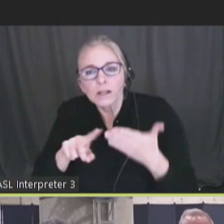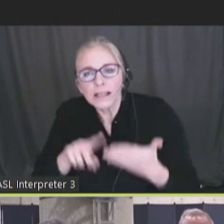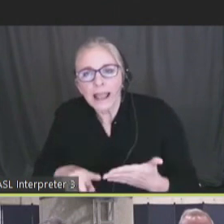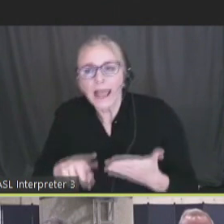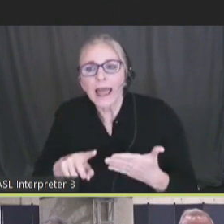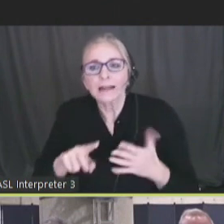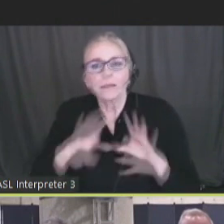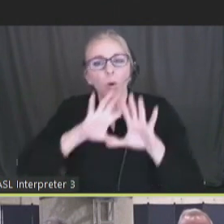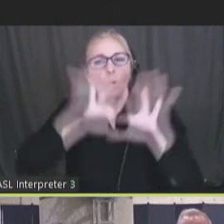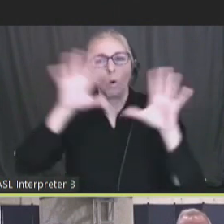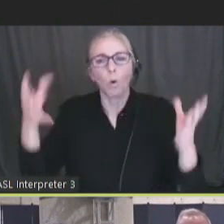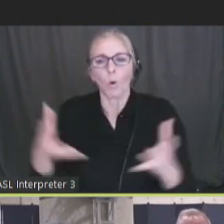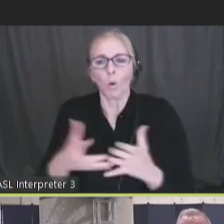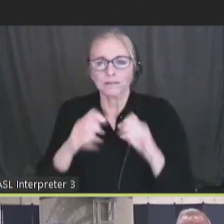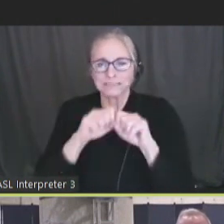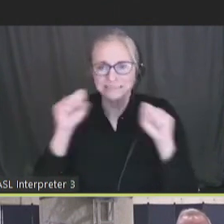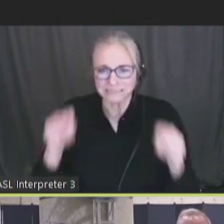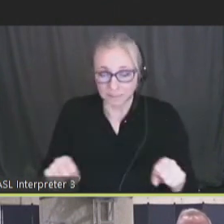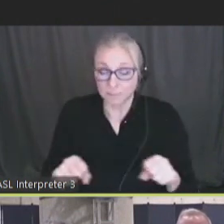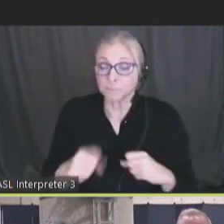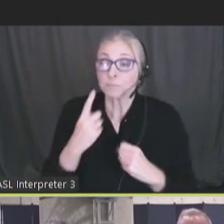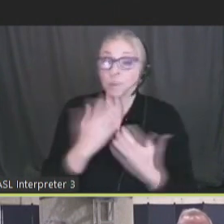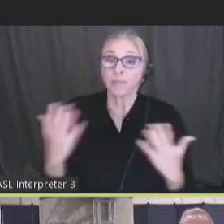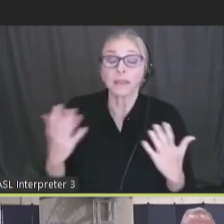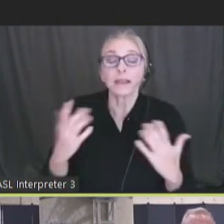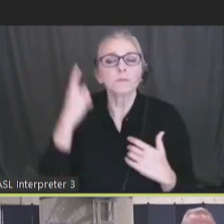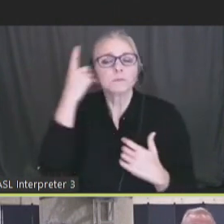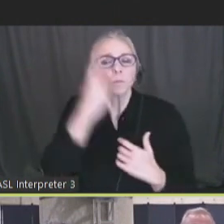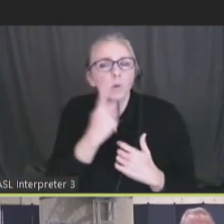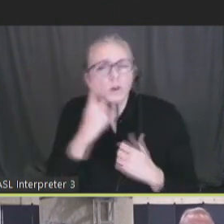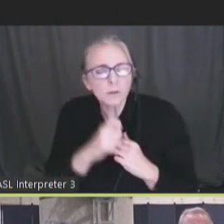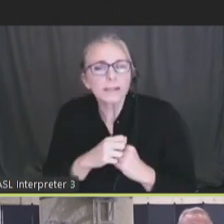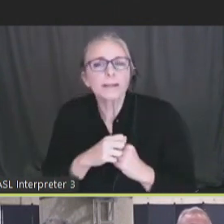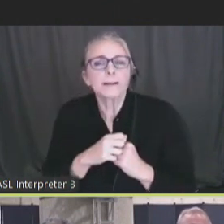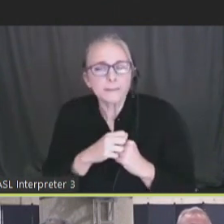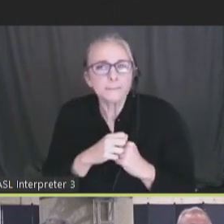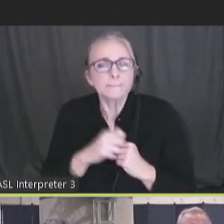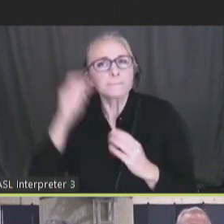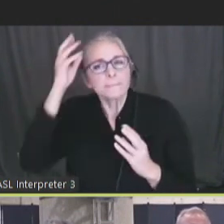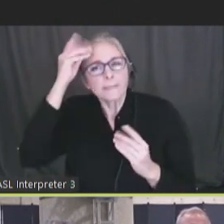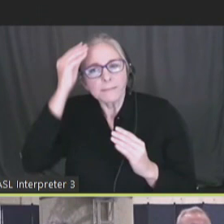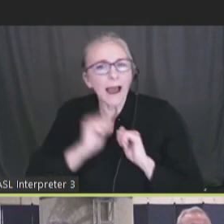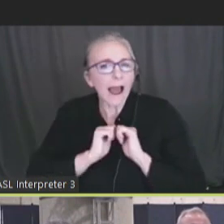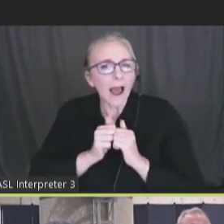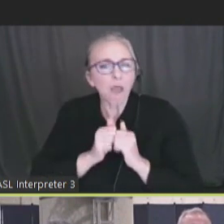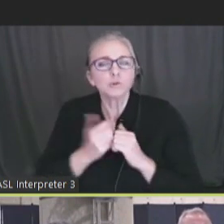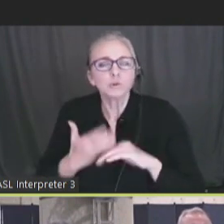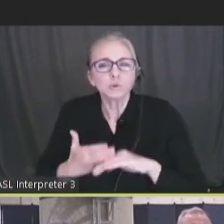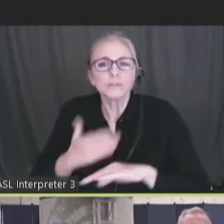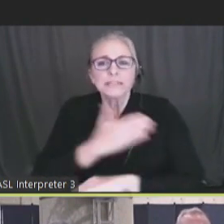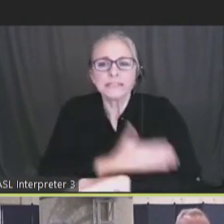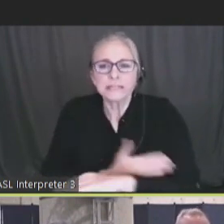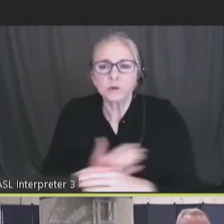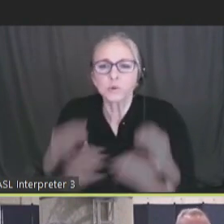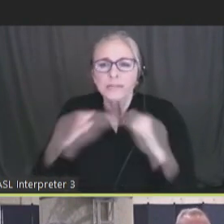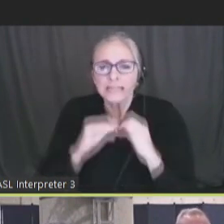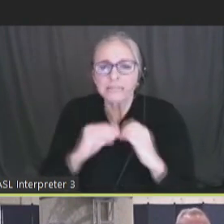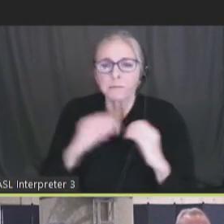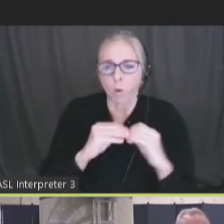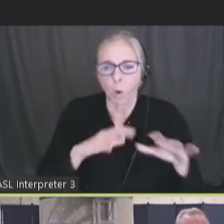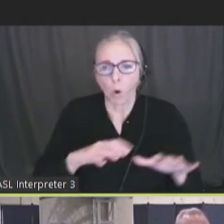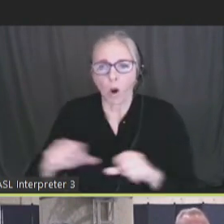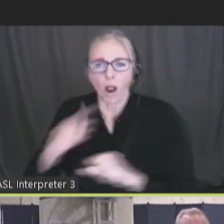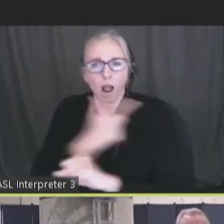whole ecosystem. One of the things I wondered about as we think about how to increase the uptake of